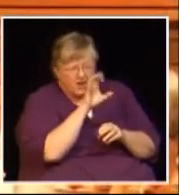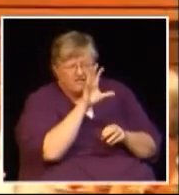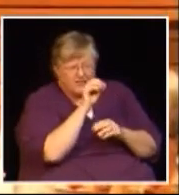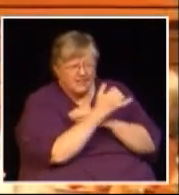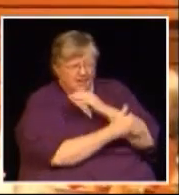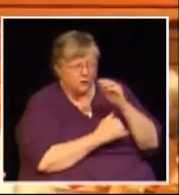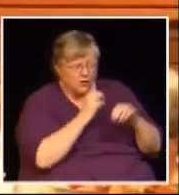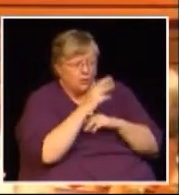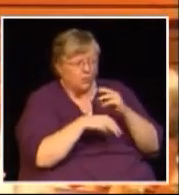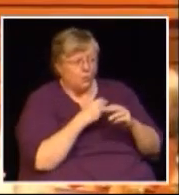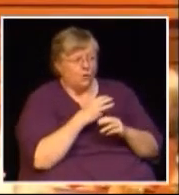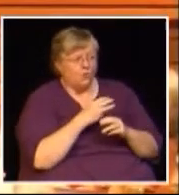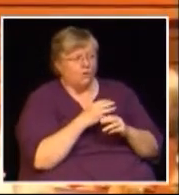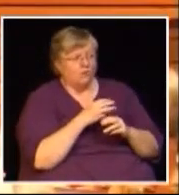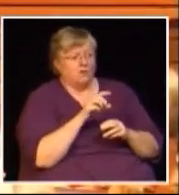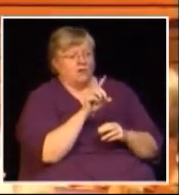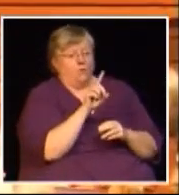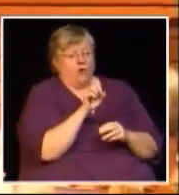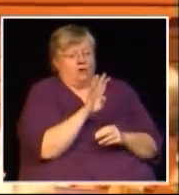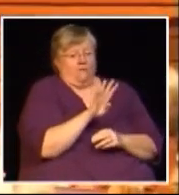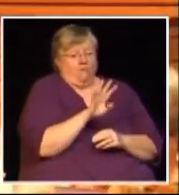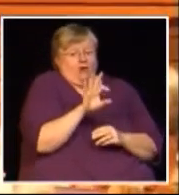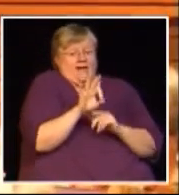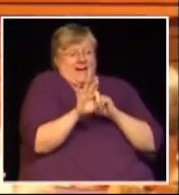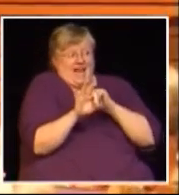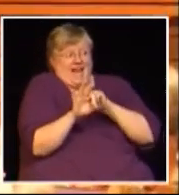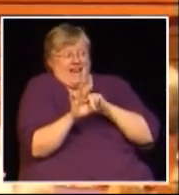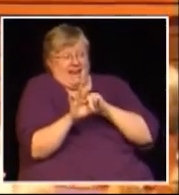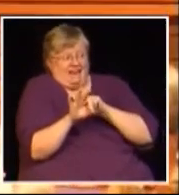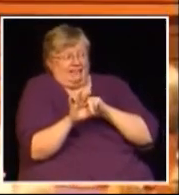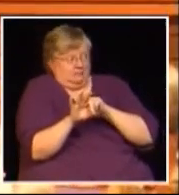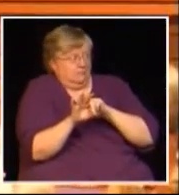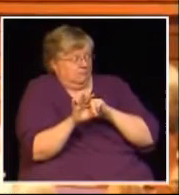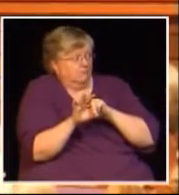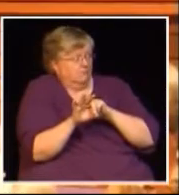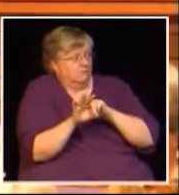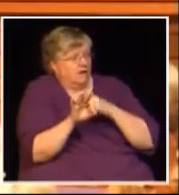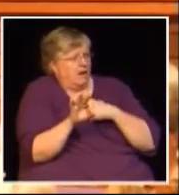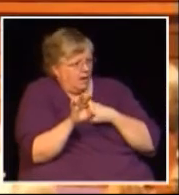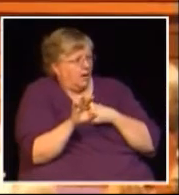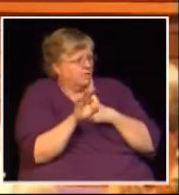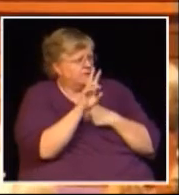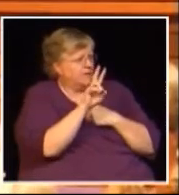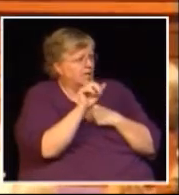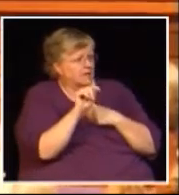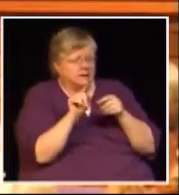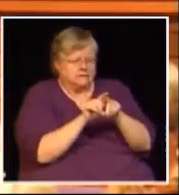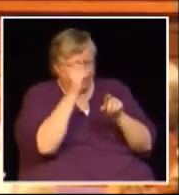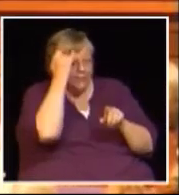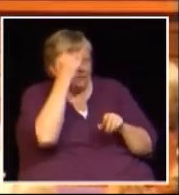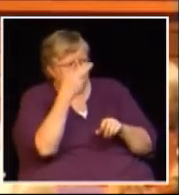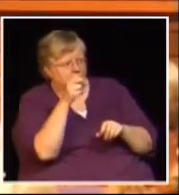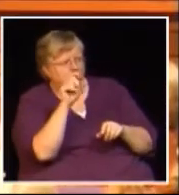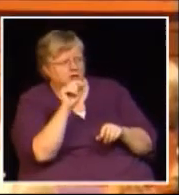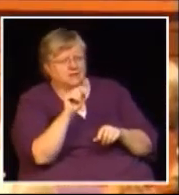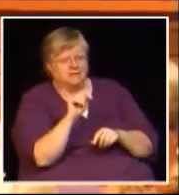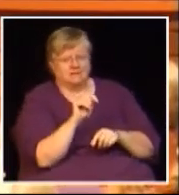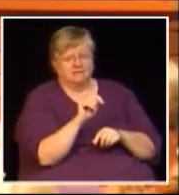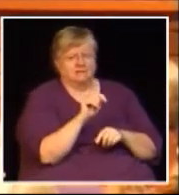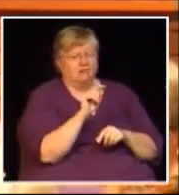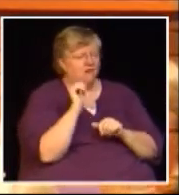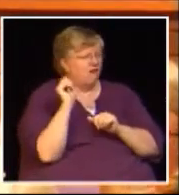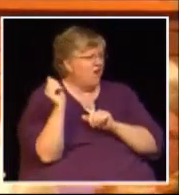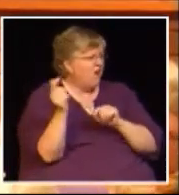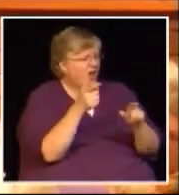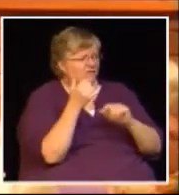most all but one of the organization of economic development countries all